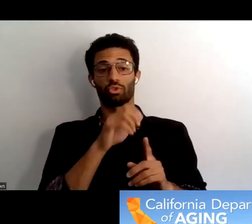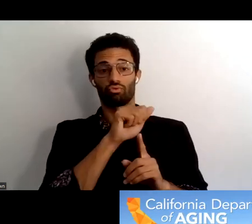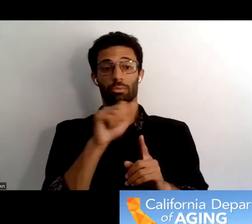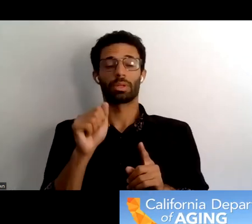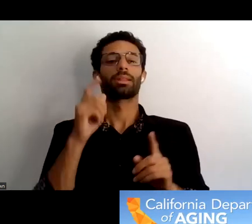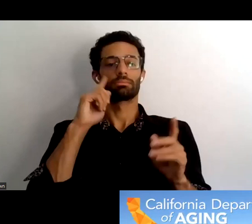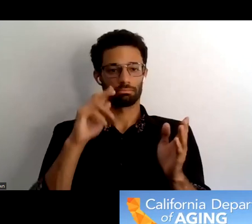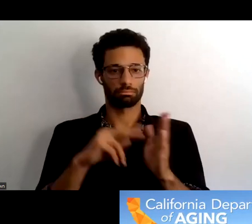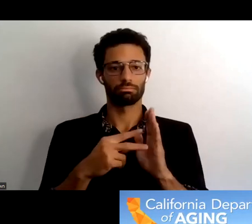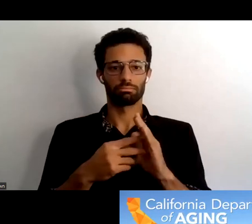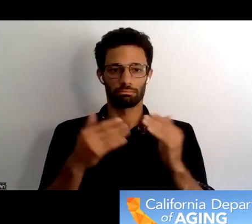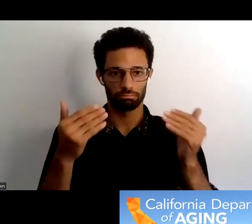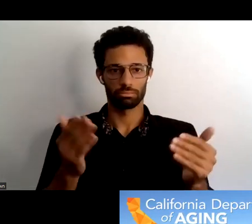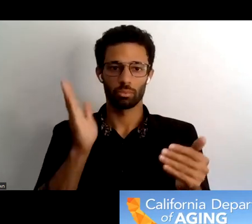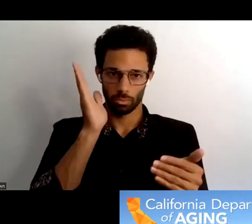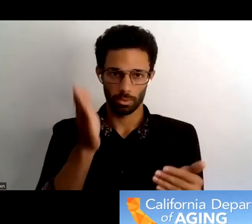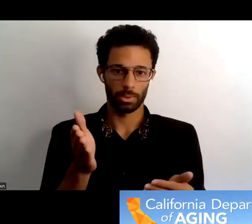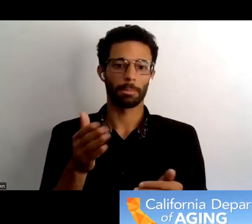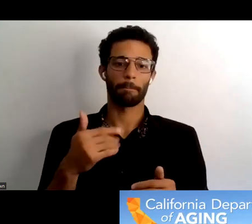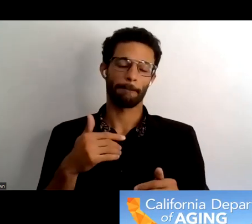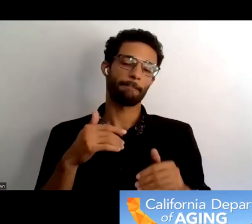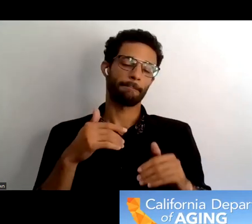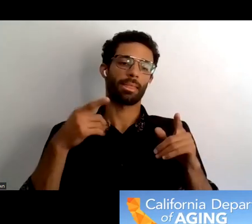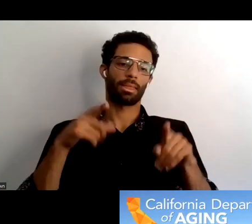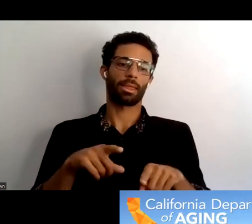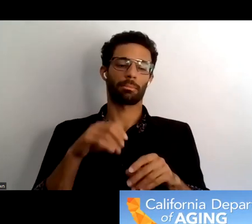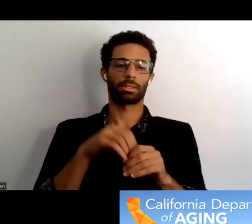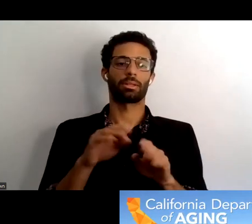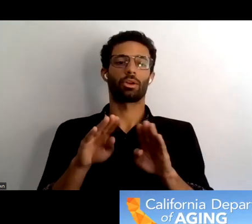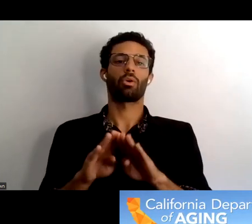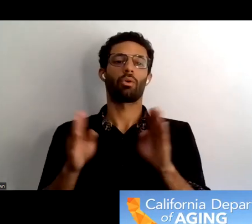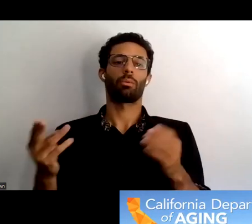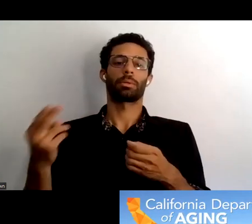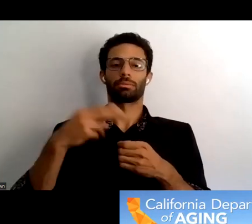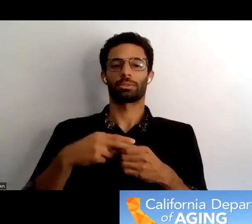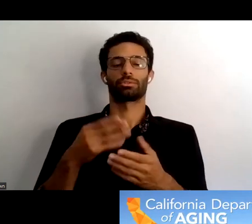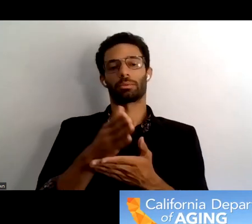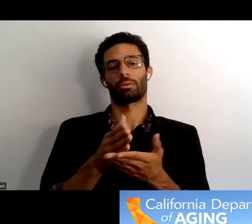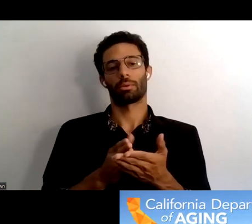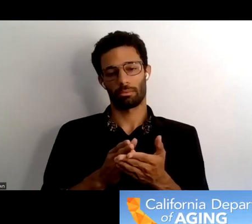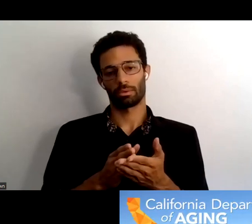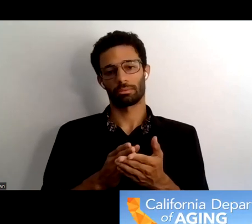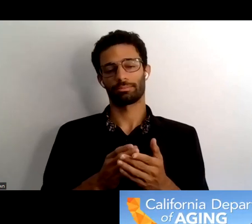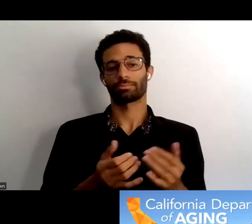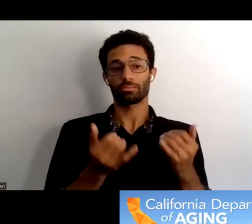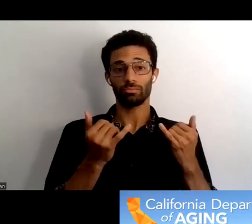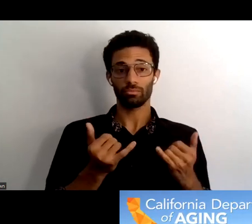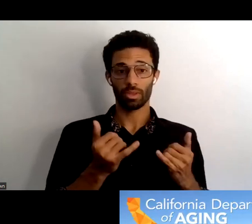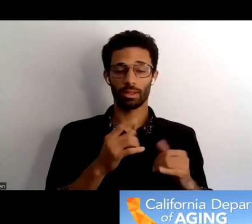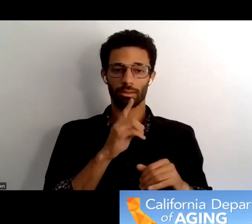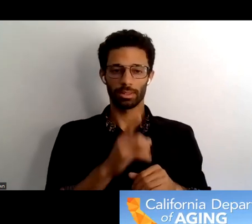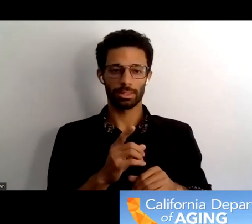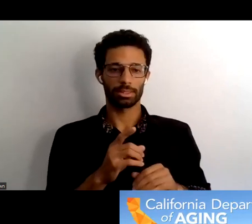exactly that so again that will come during the open participation stage of the survey right now is at the random